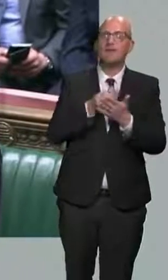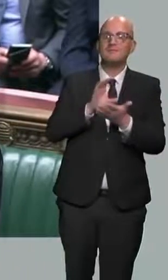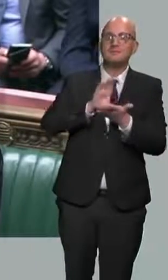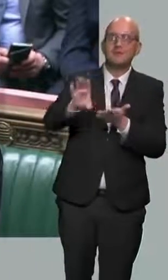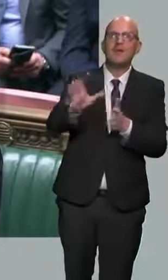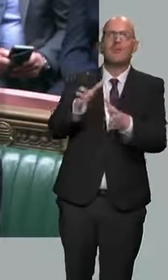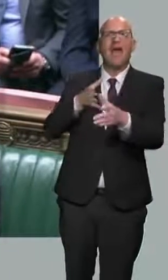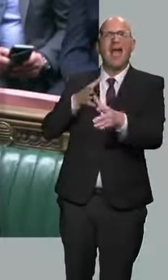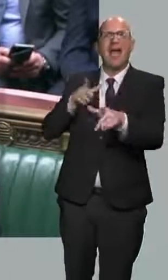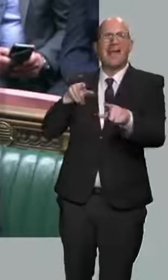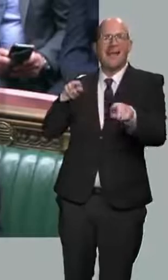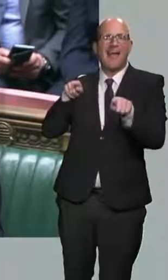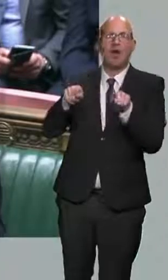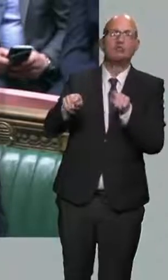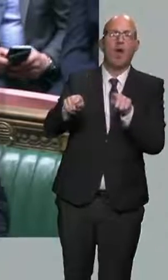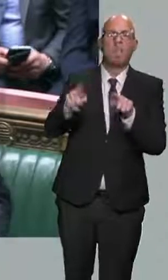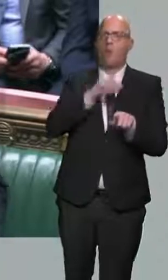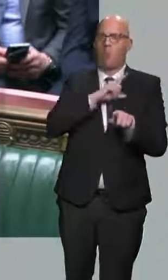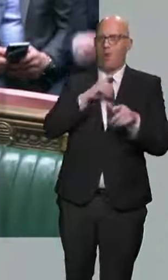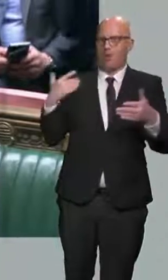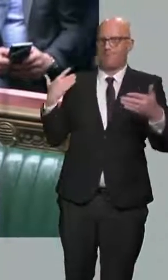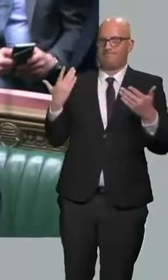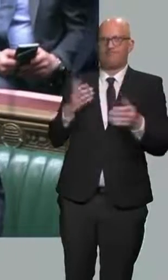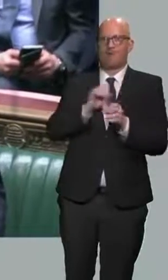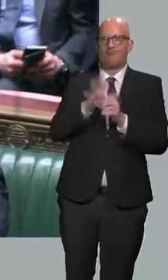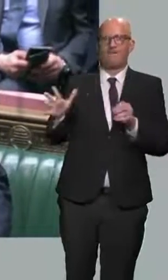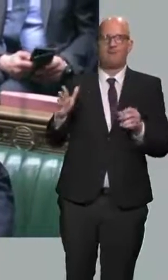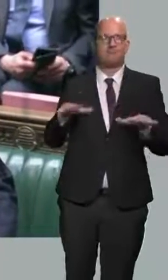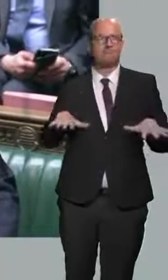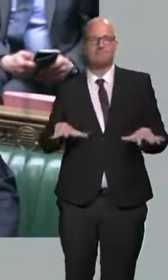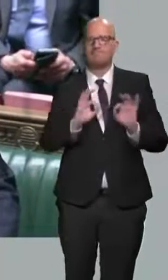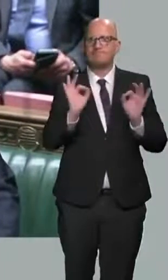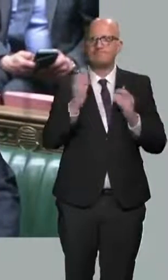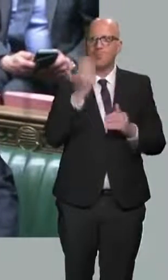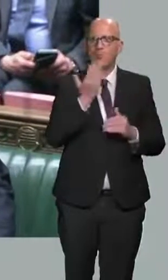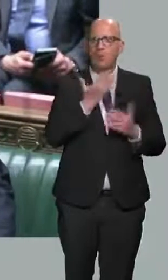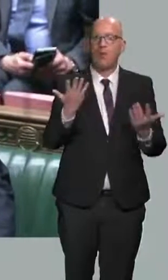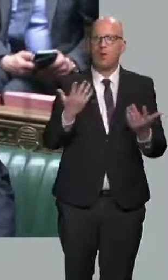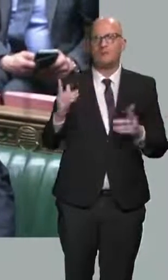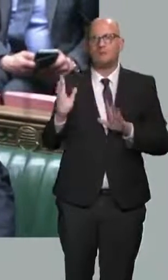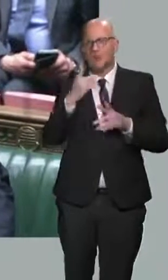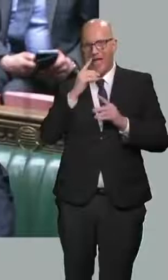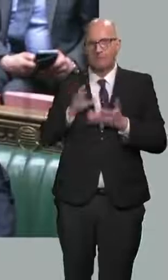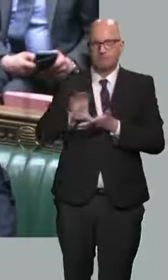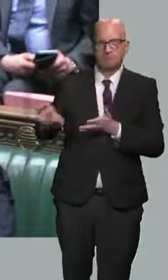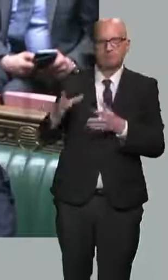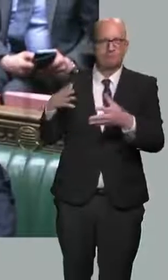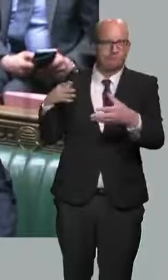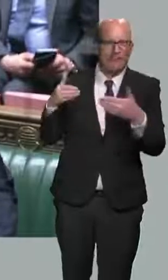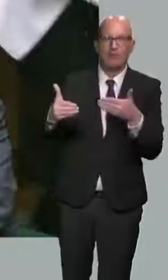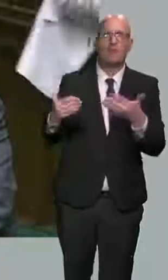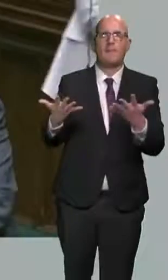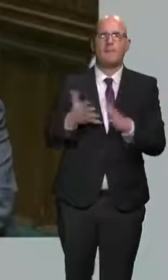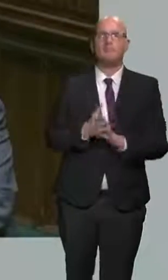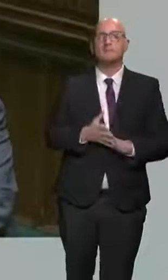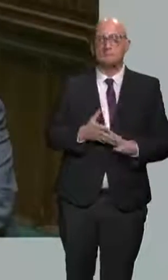recover the learning they lost during the pandemic. Also why we are raising per-pupil cash amounts by £1,500 over